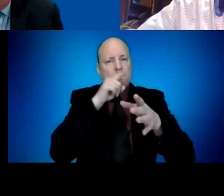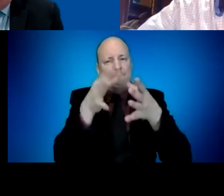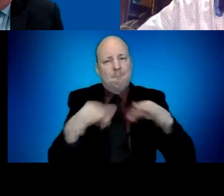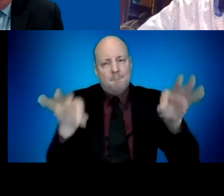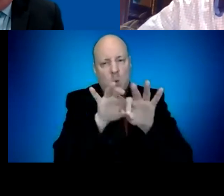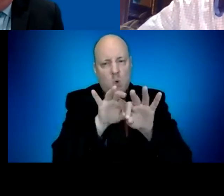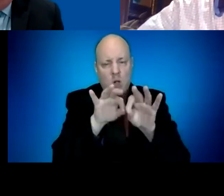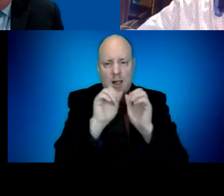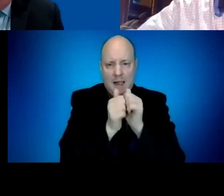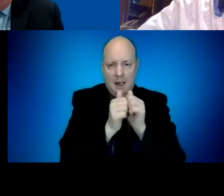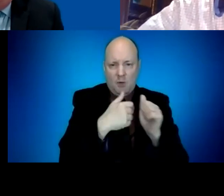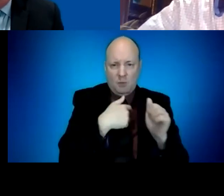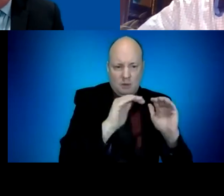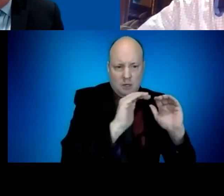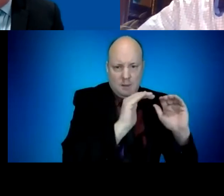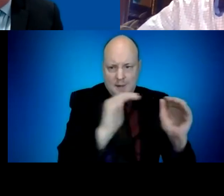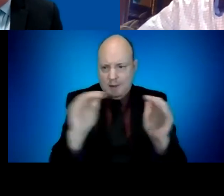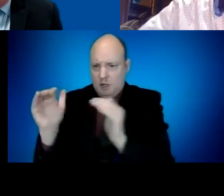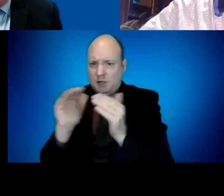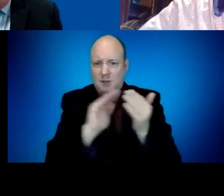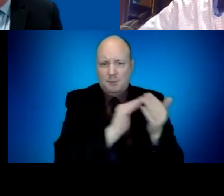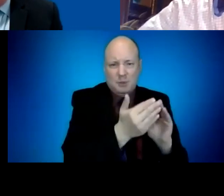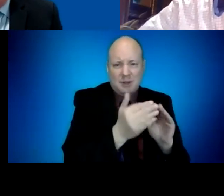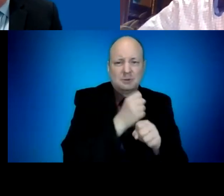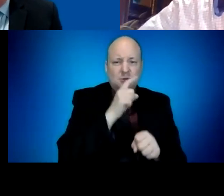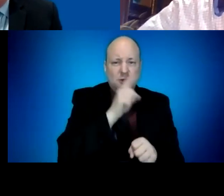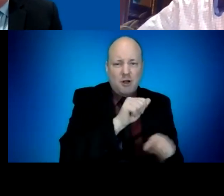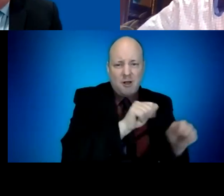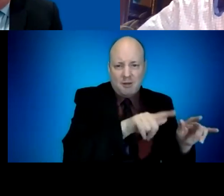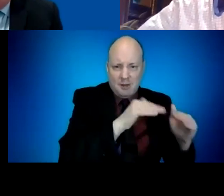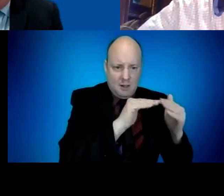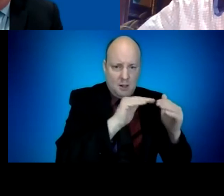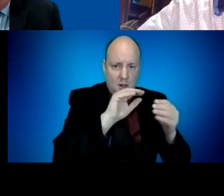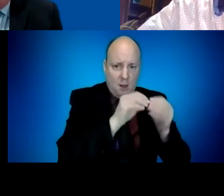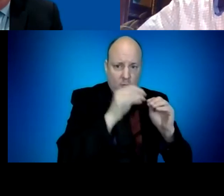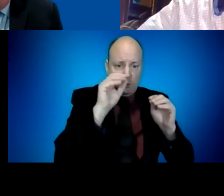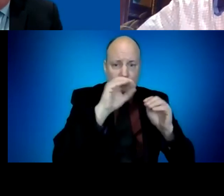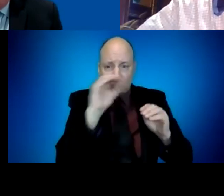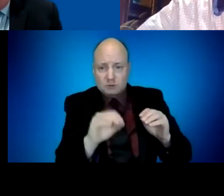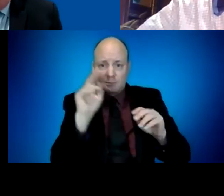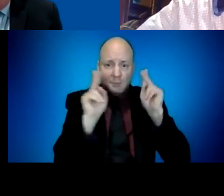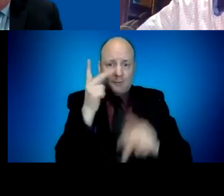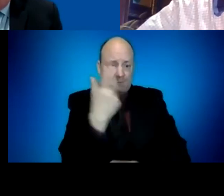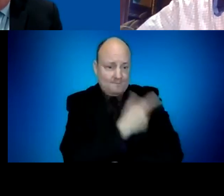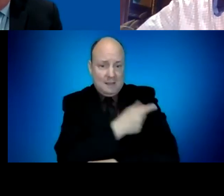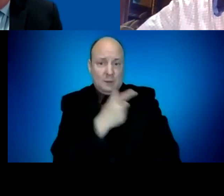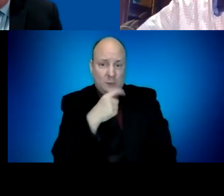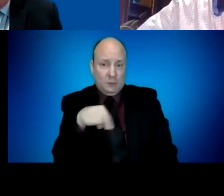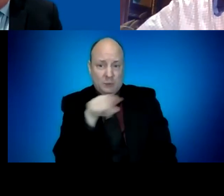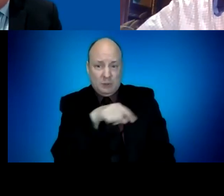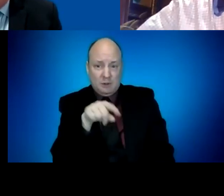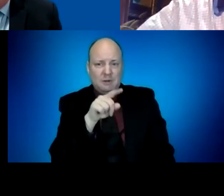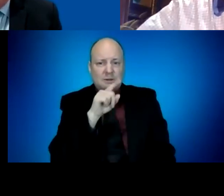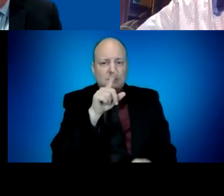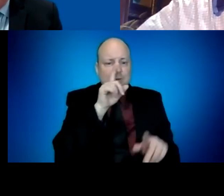vaccine, as many people vaccinated in all of our communities as we have from a statewide